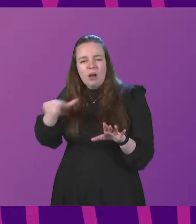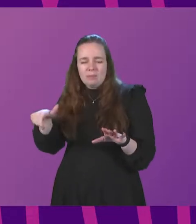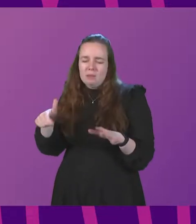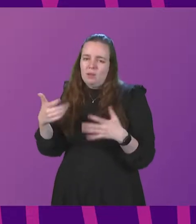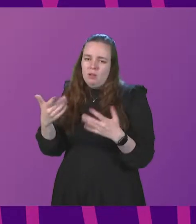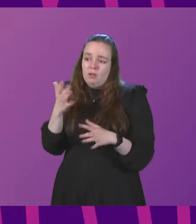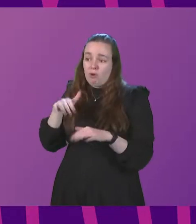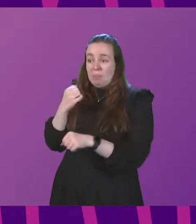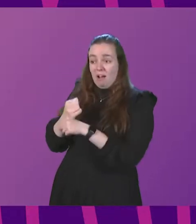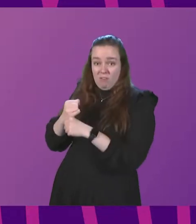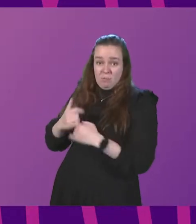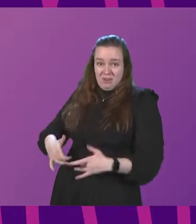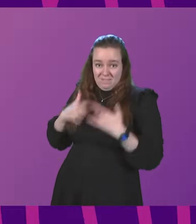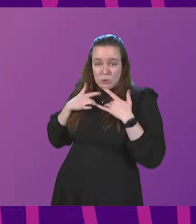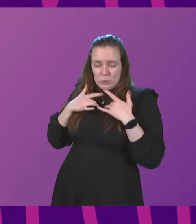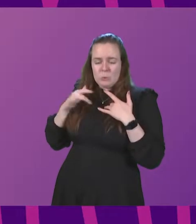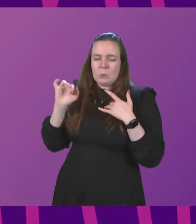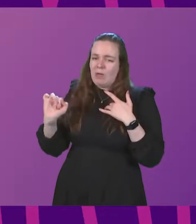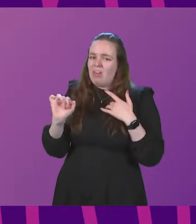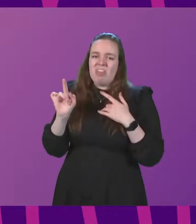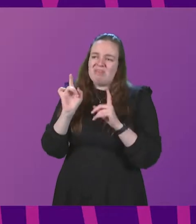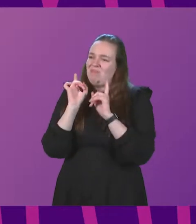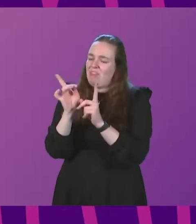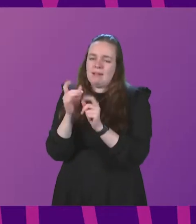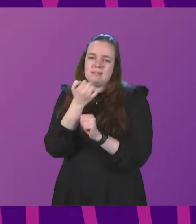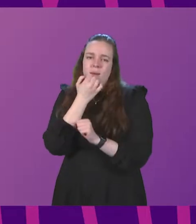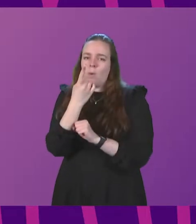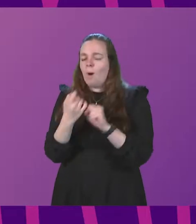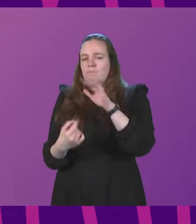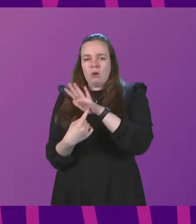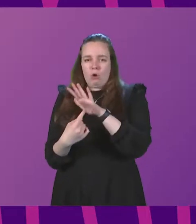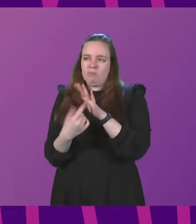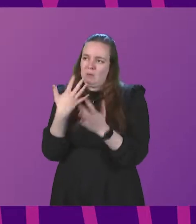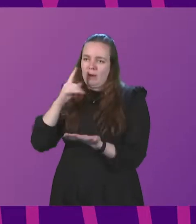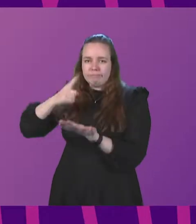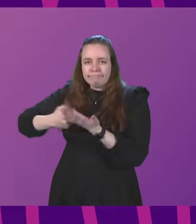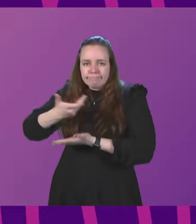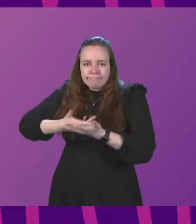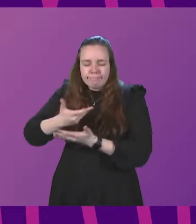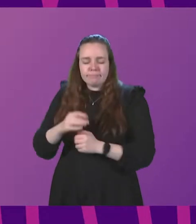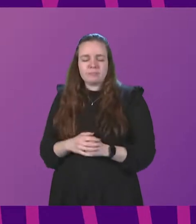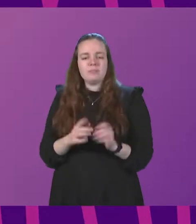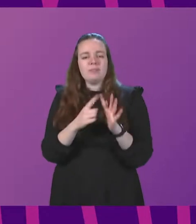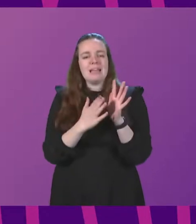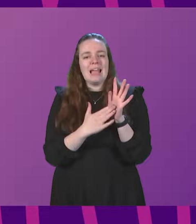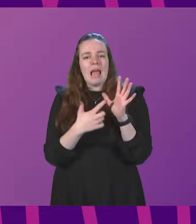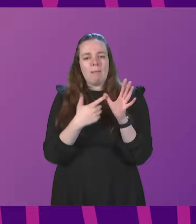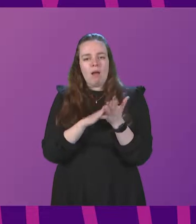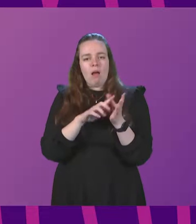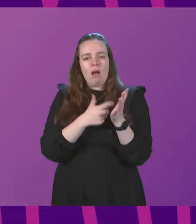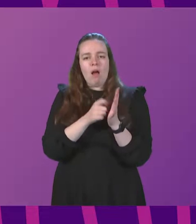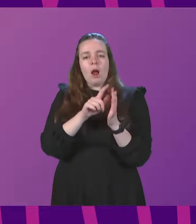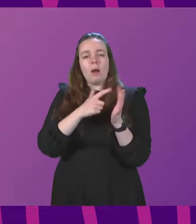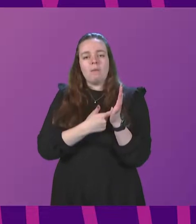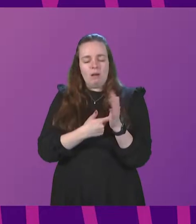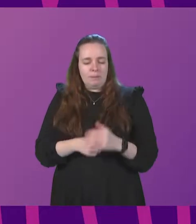the perspective of the government, is the riding, overriding priority as we make these decisions. Emma Harper to be followed by Douglas Lumsden.